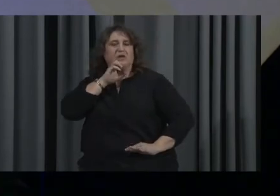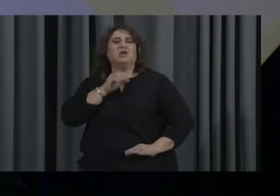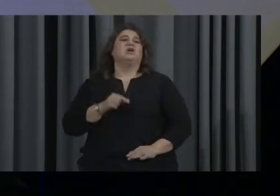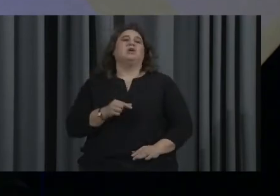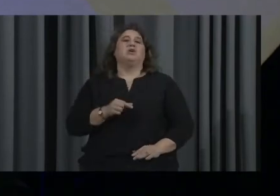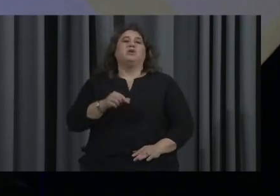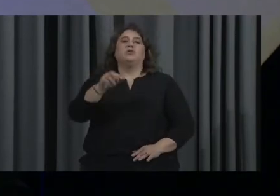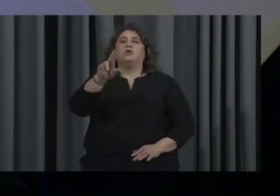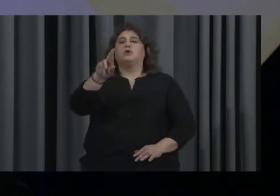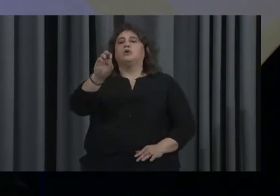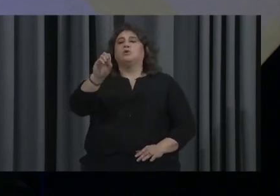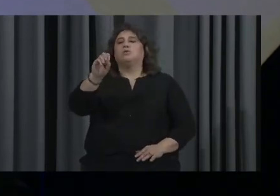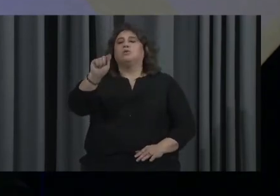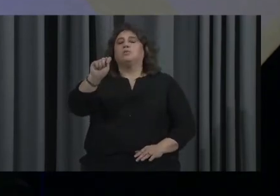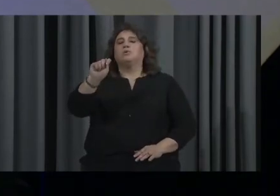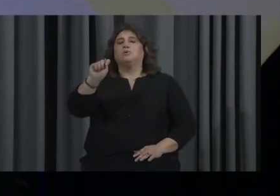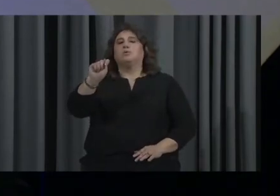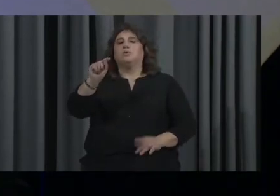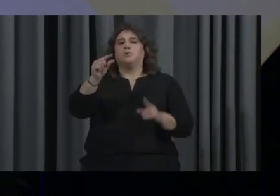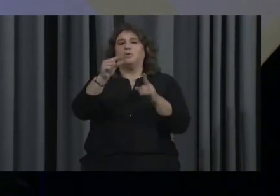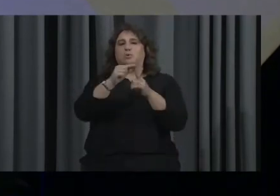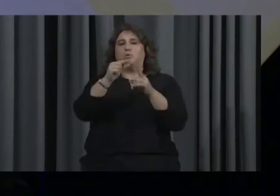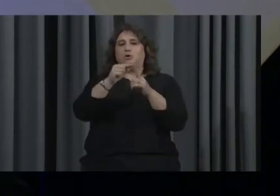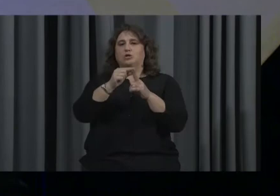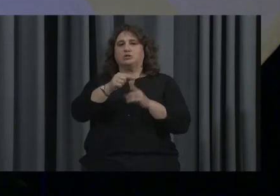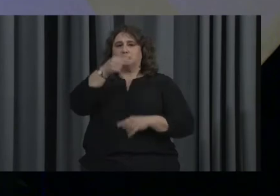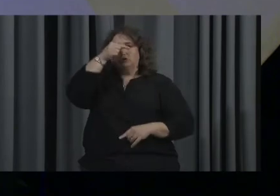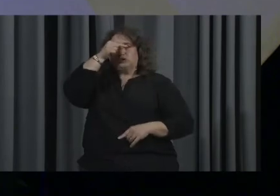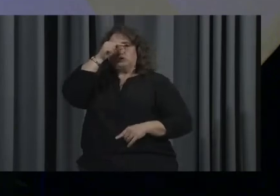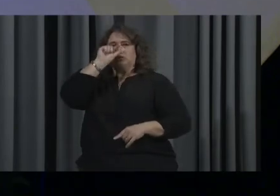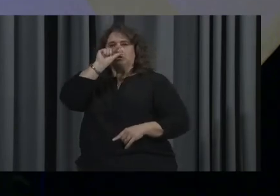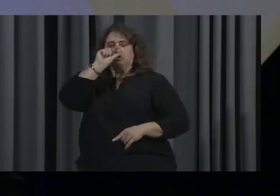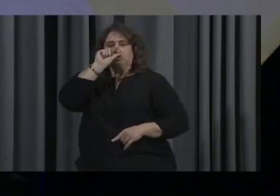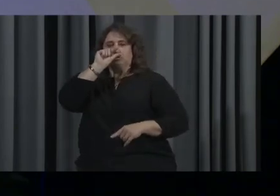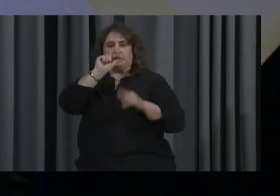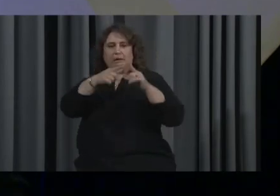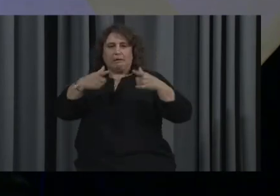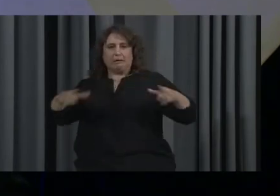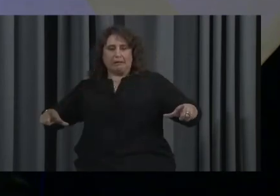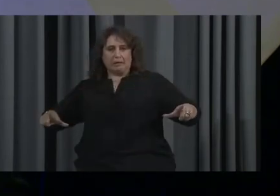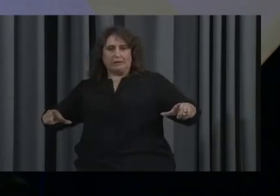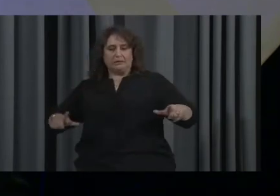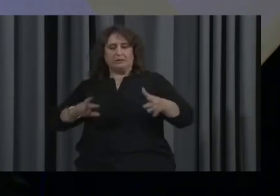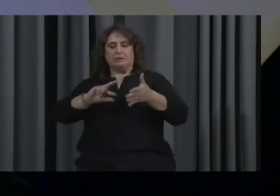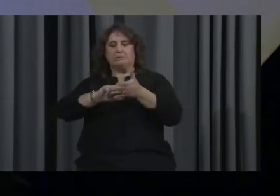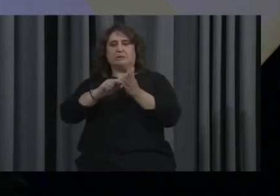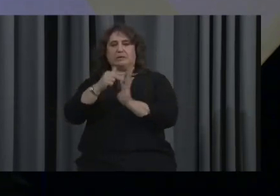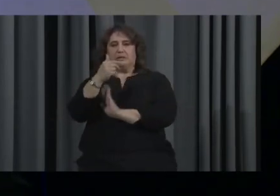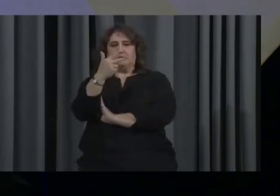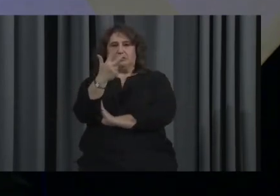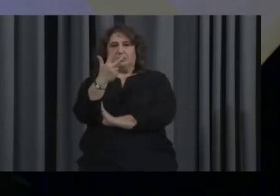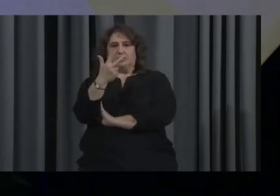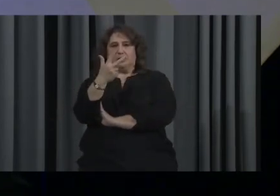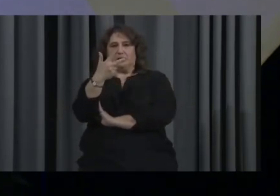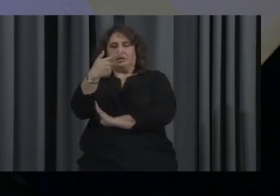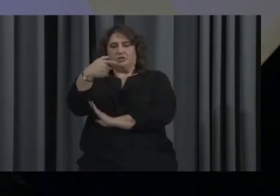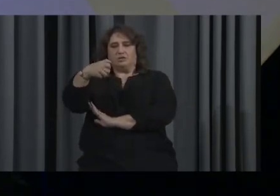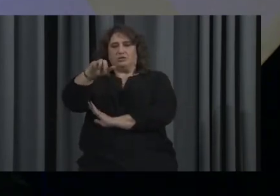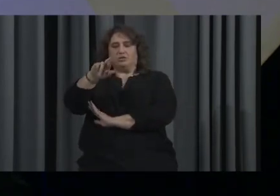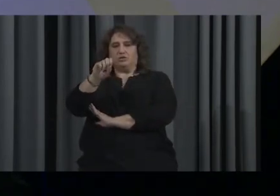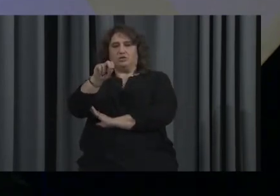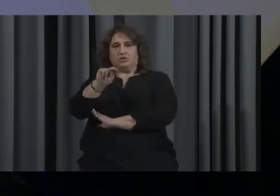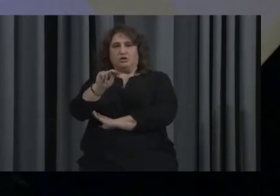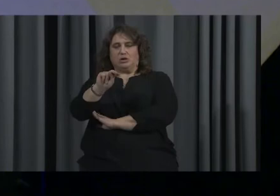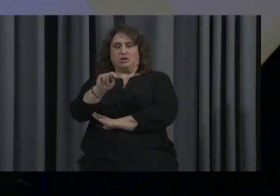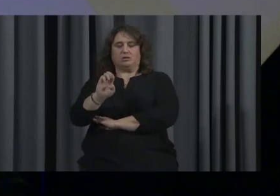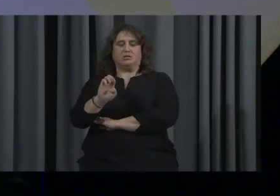is geron, and it's Greek, and it has three meanings. It means old